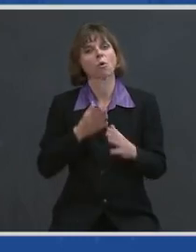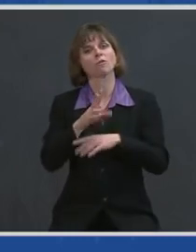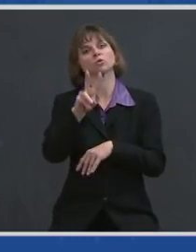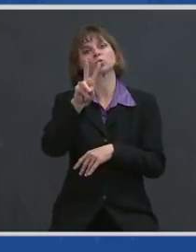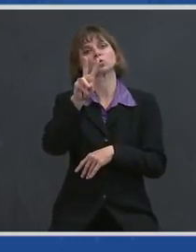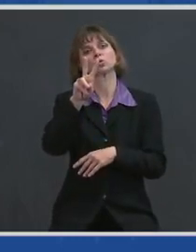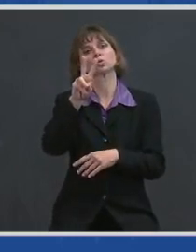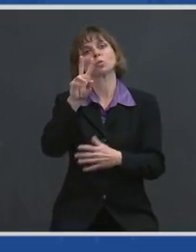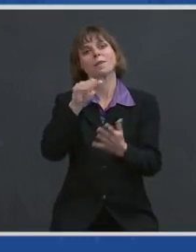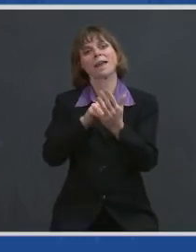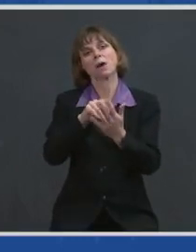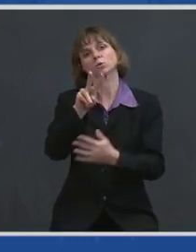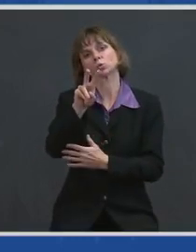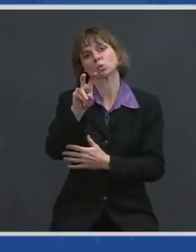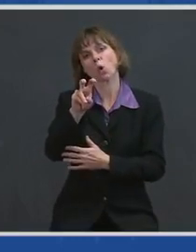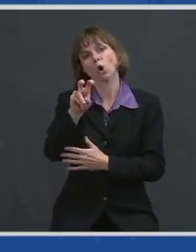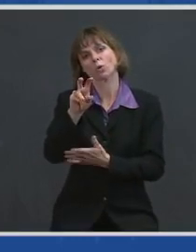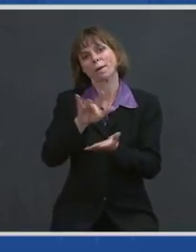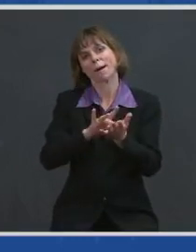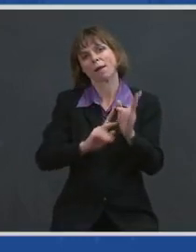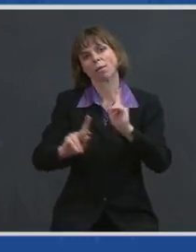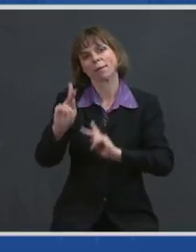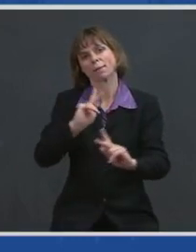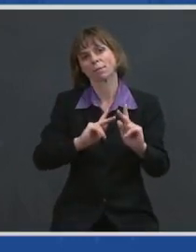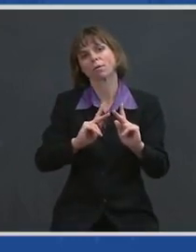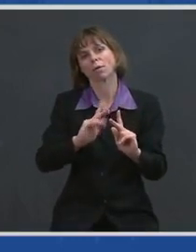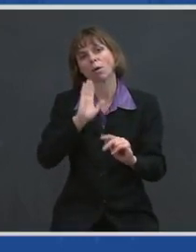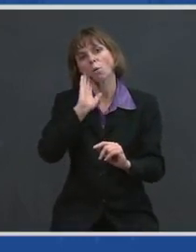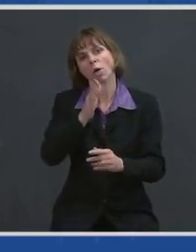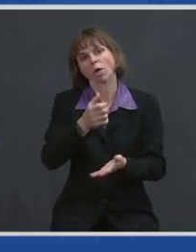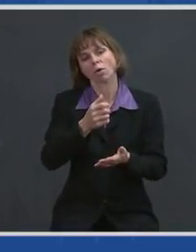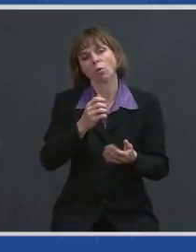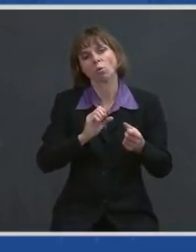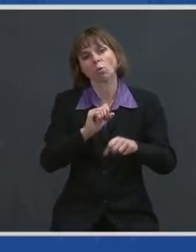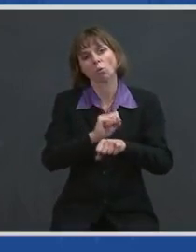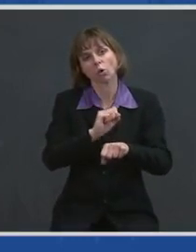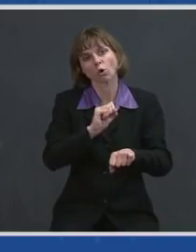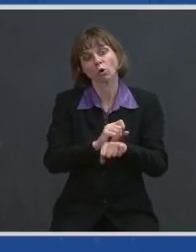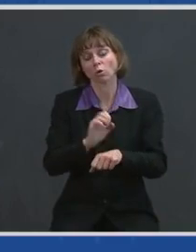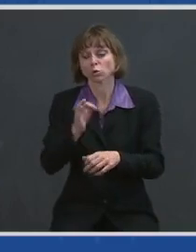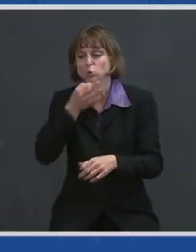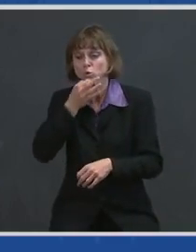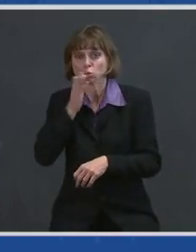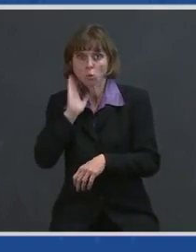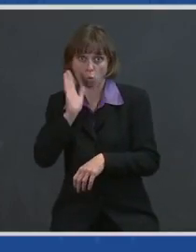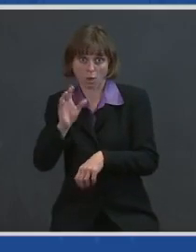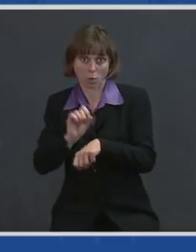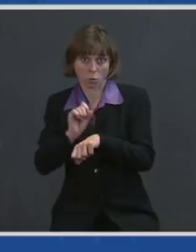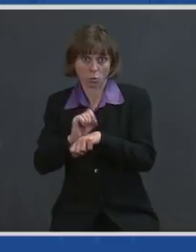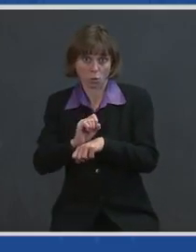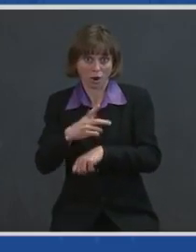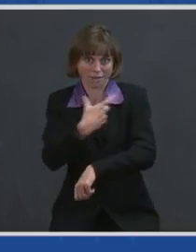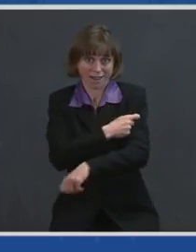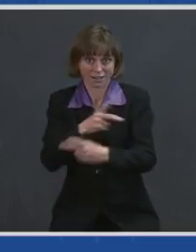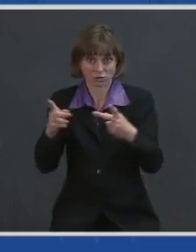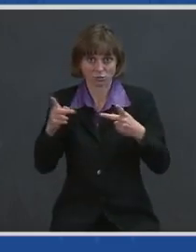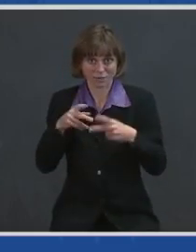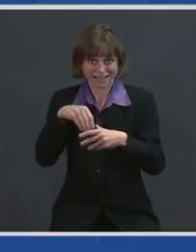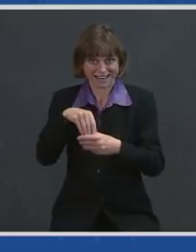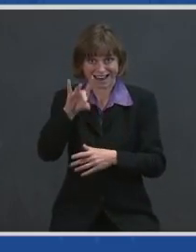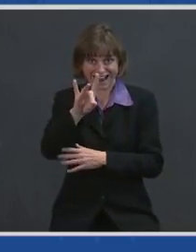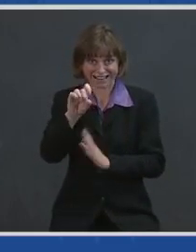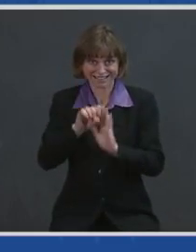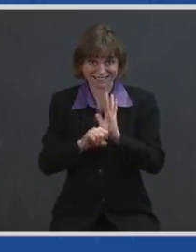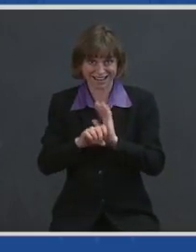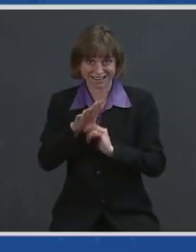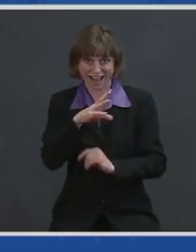are working or soon will be at vaccination sites in eight states and the United States Virgin Islands.